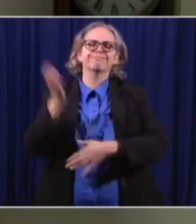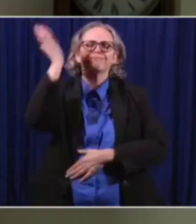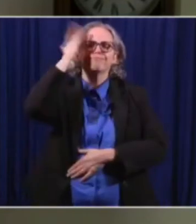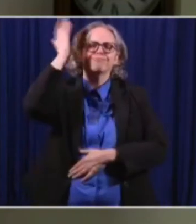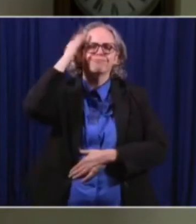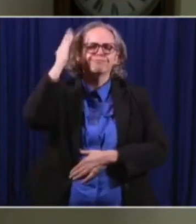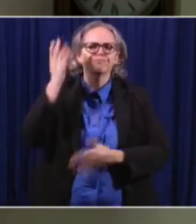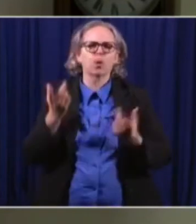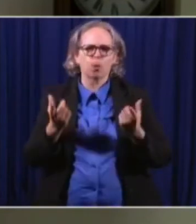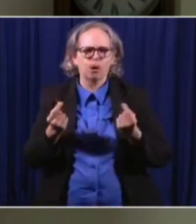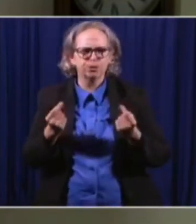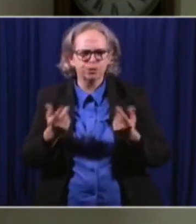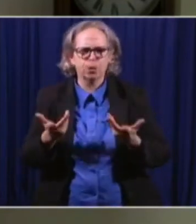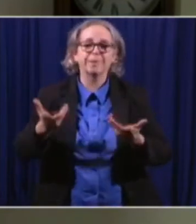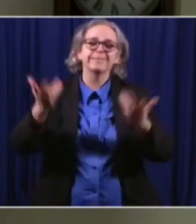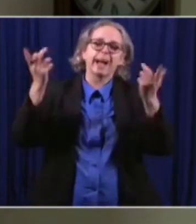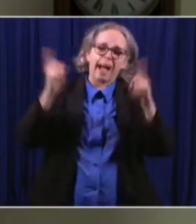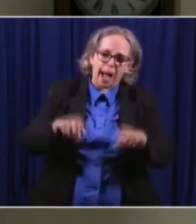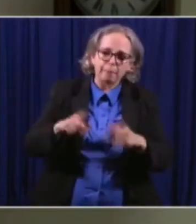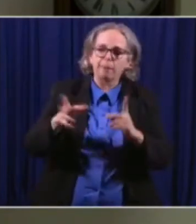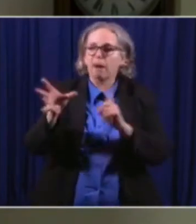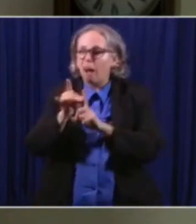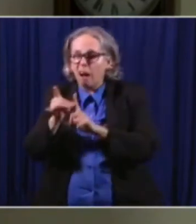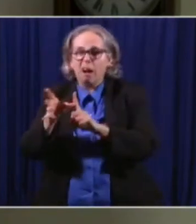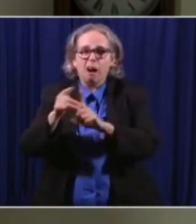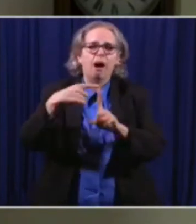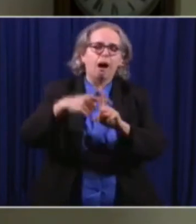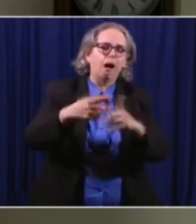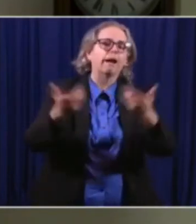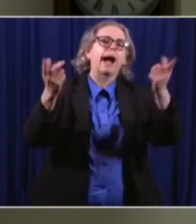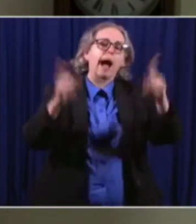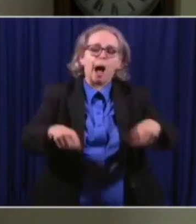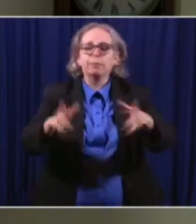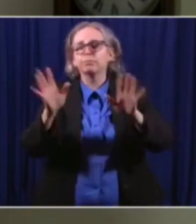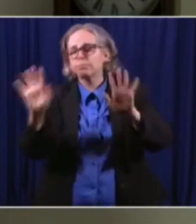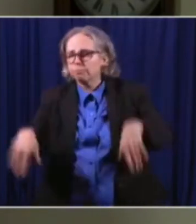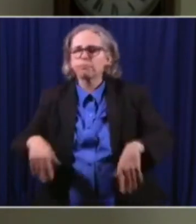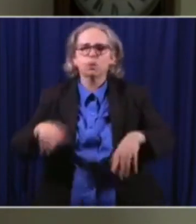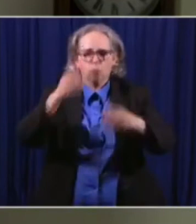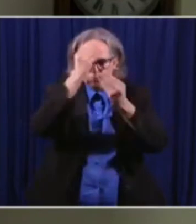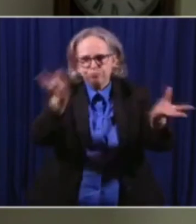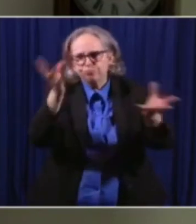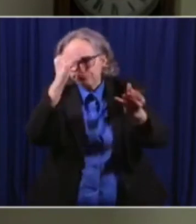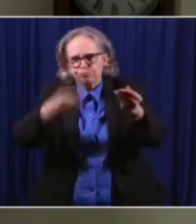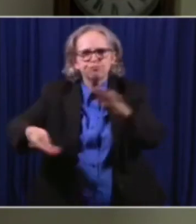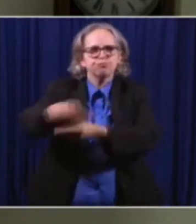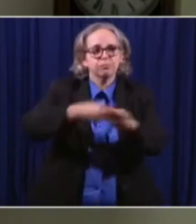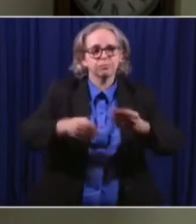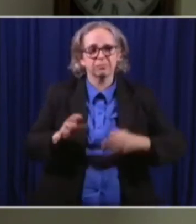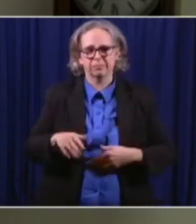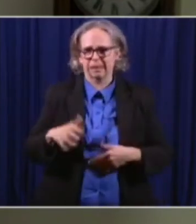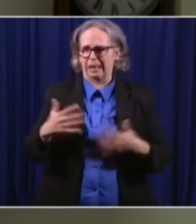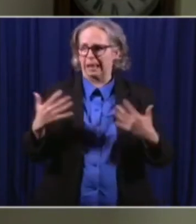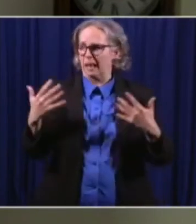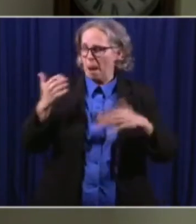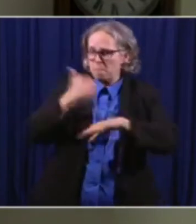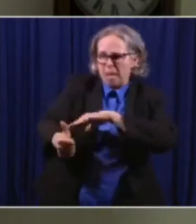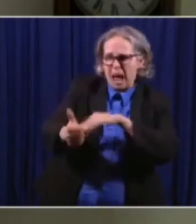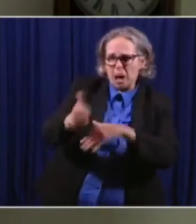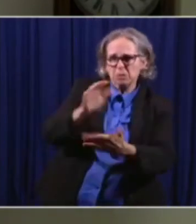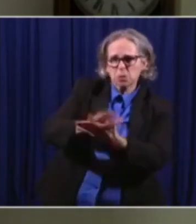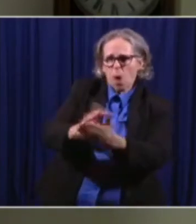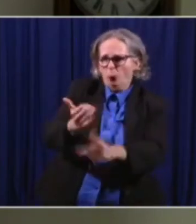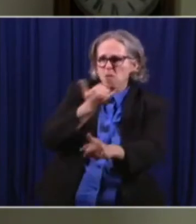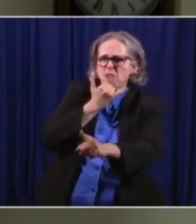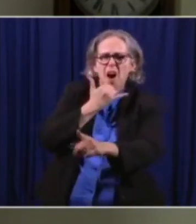the community. So this is just a way of let people know but does not mean at all that the school has done anything wrong. You